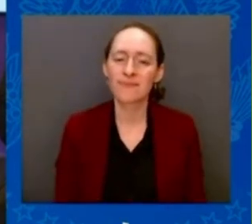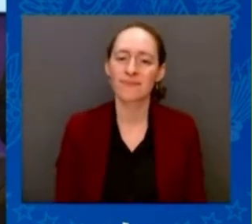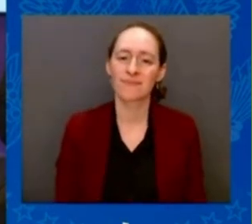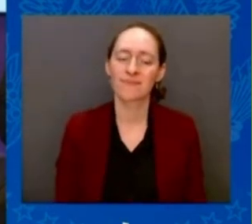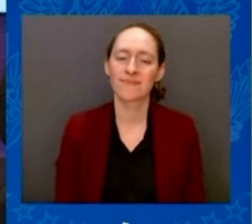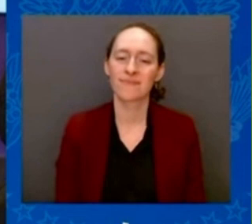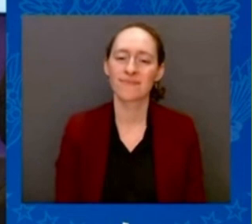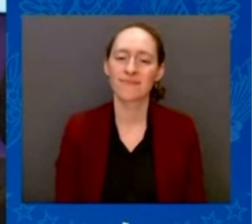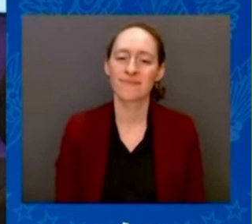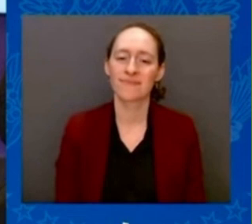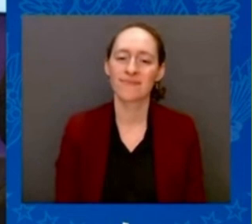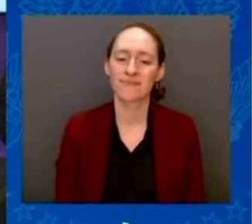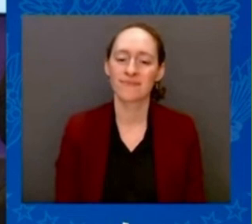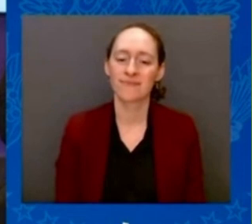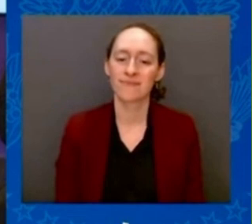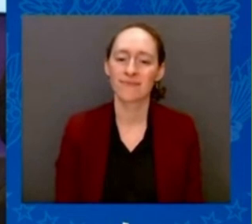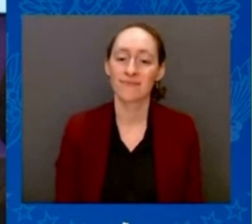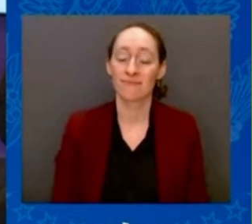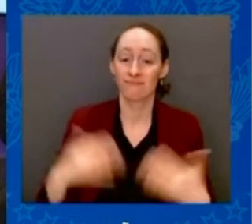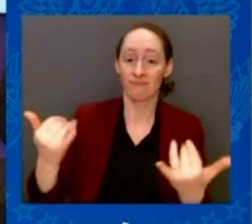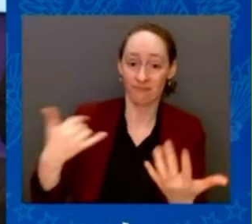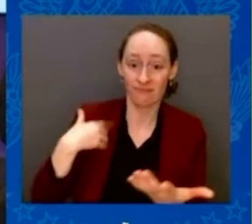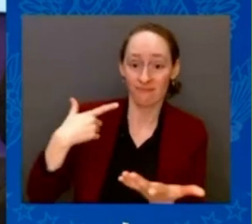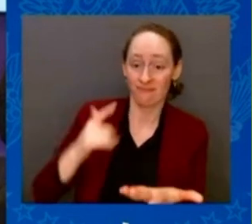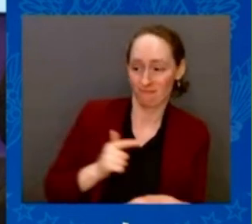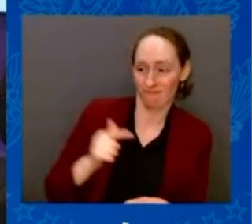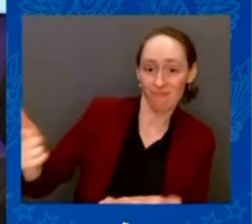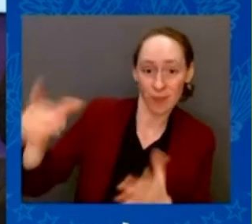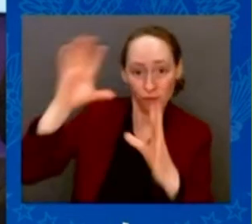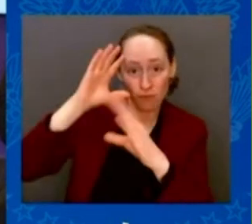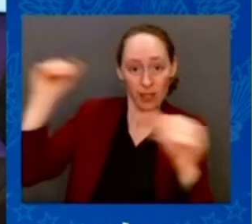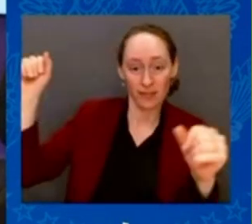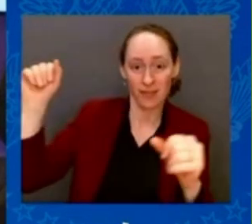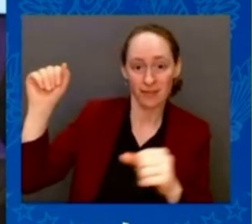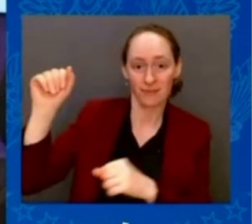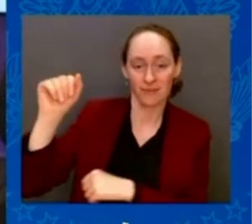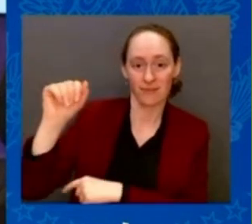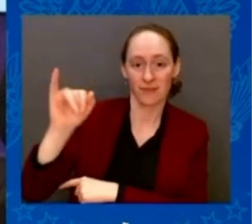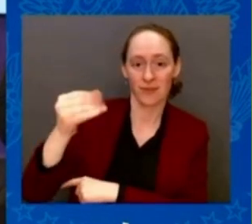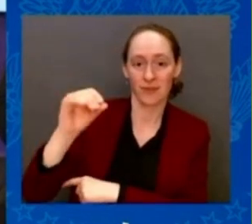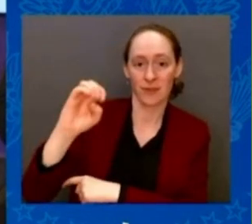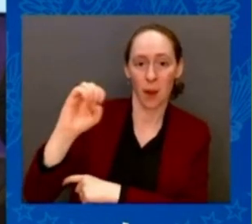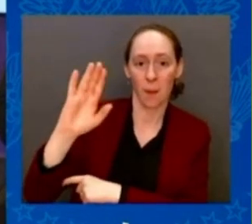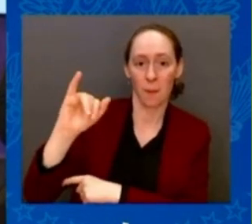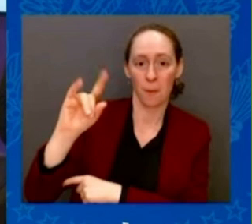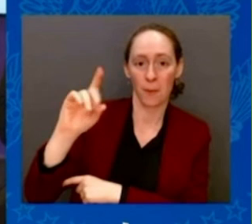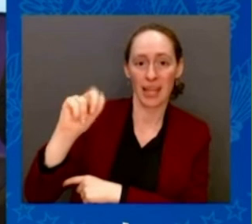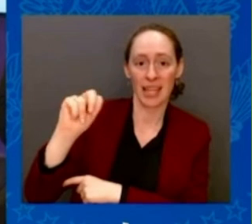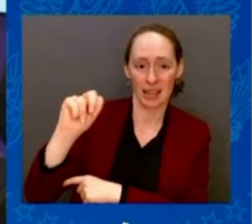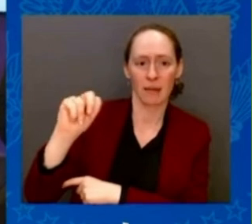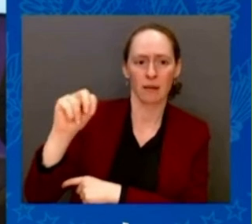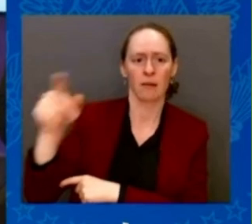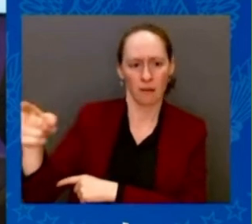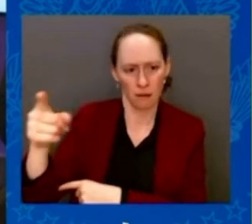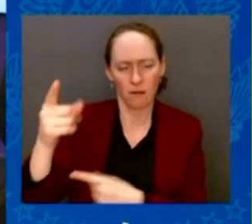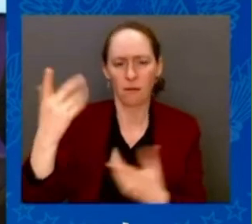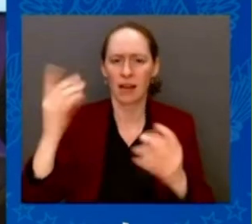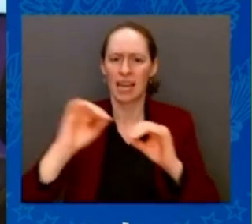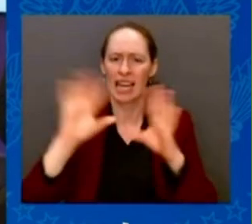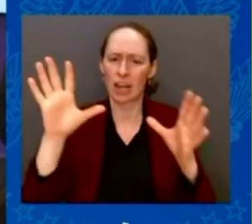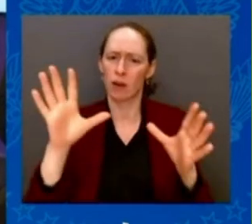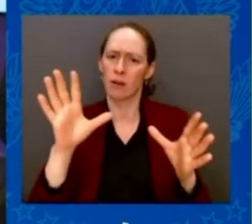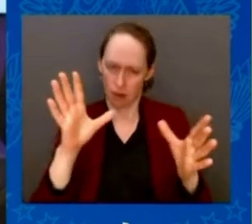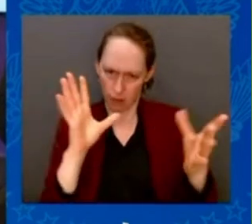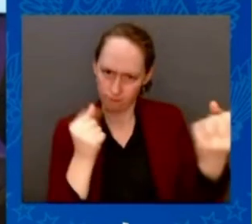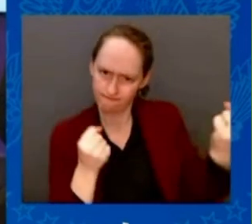reconfirming the substance of our Bucharest 9 format and the commitment of the